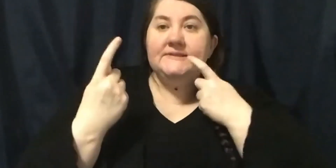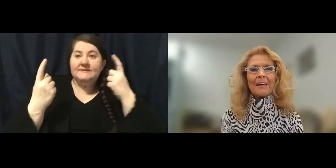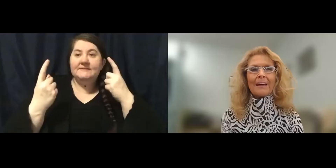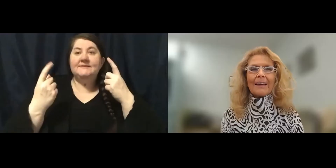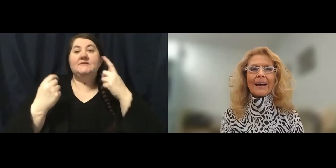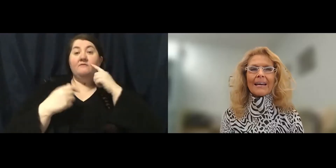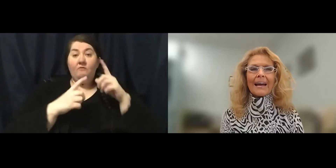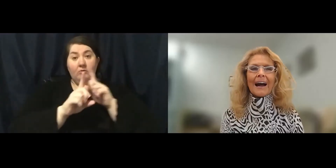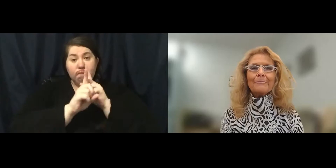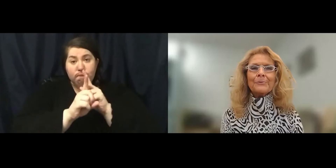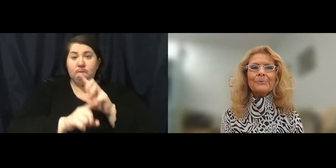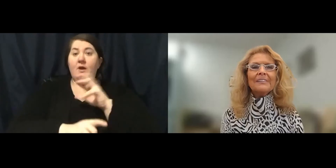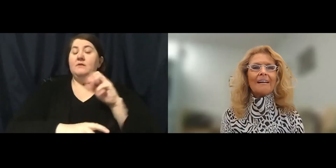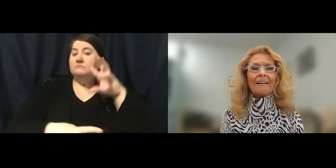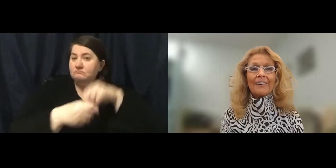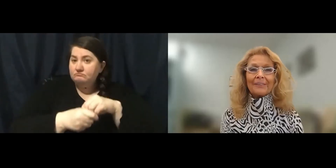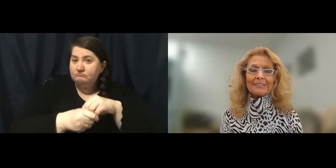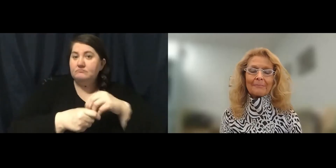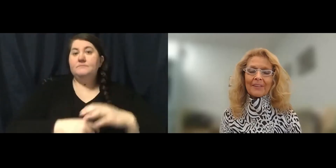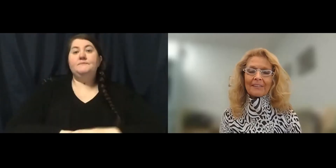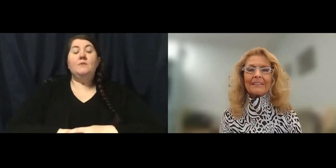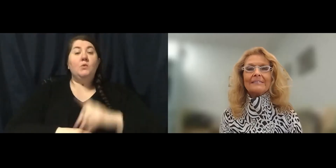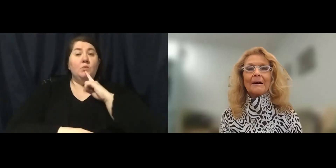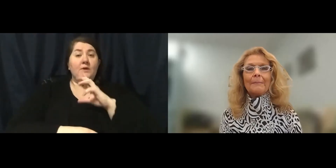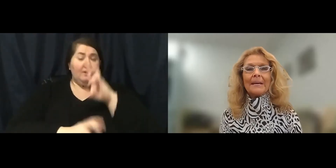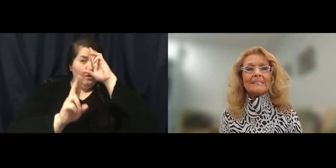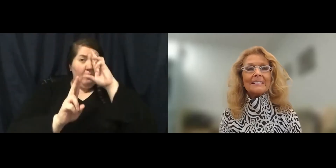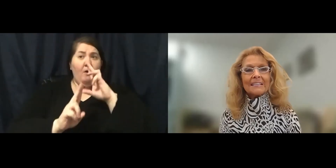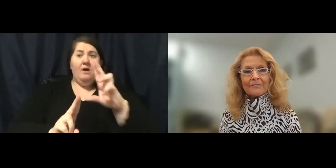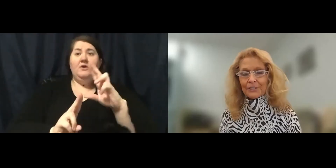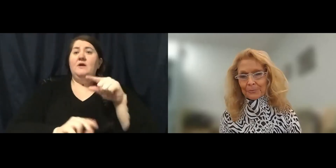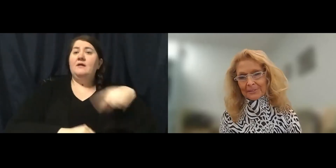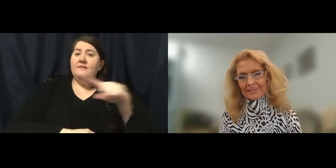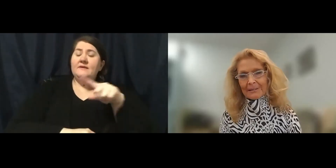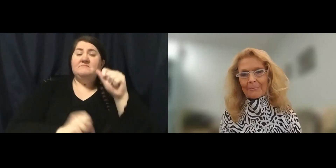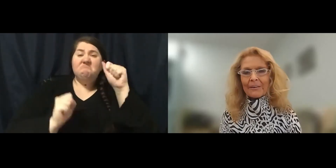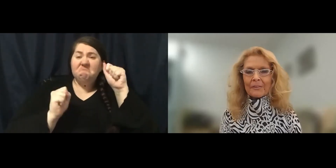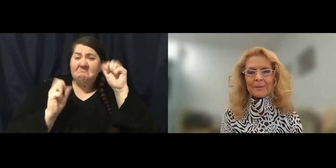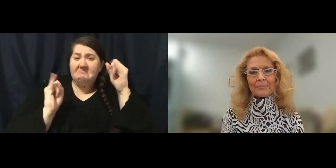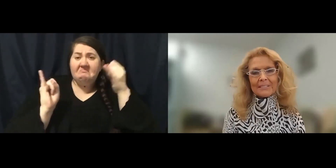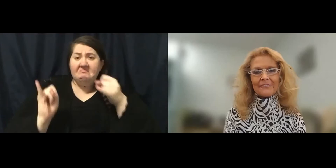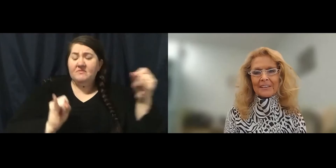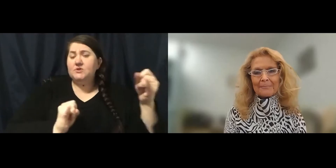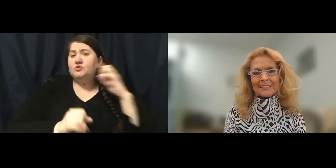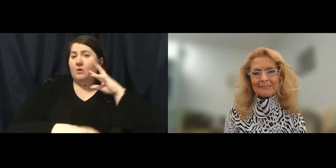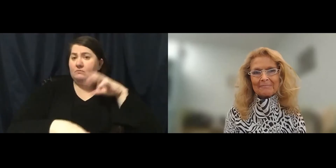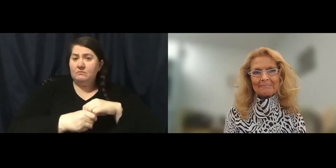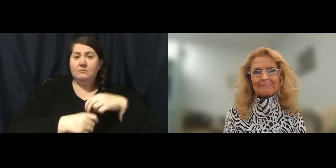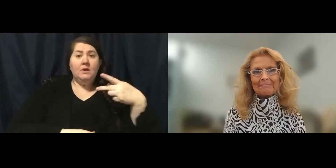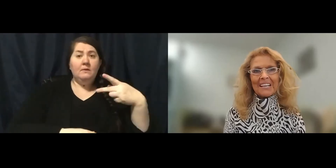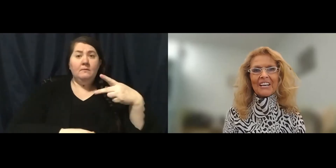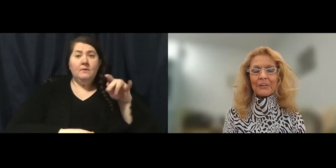I'm truly honored that these amazing individuals are part of the PYD family.